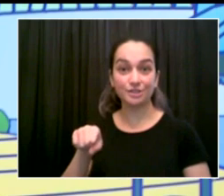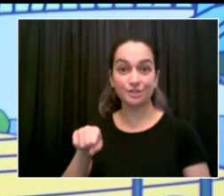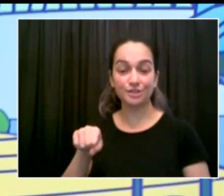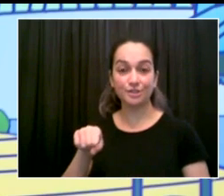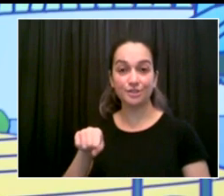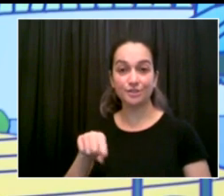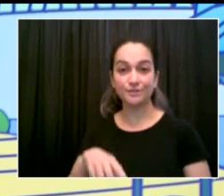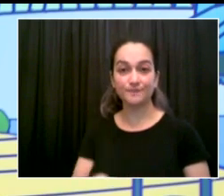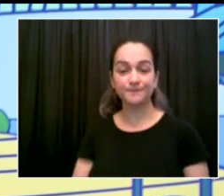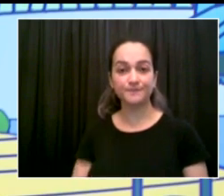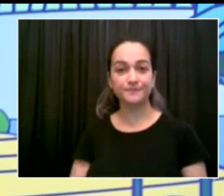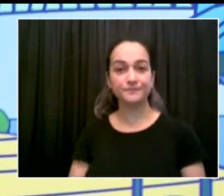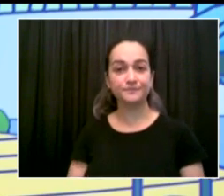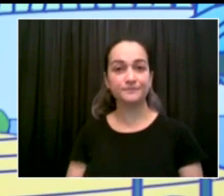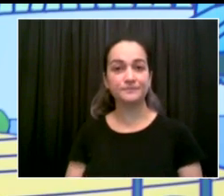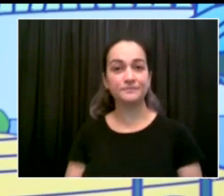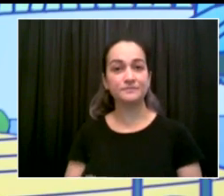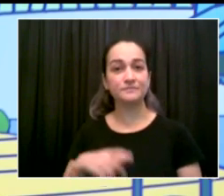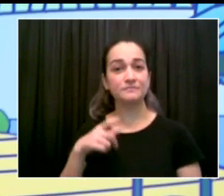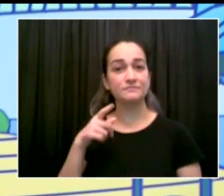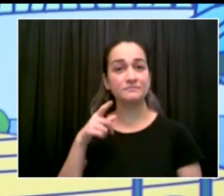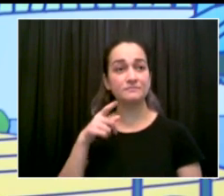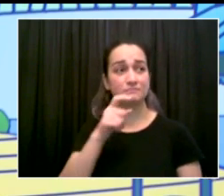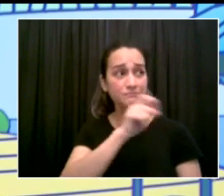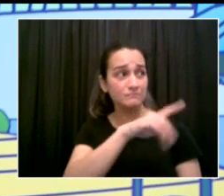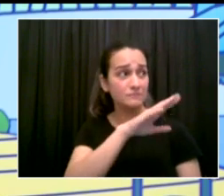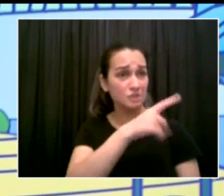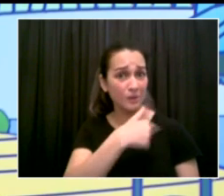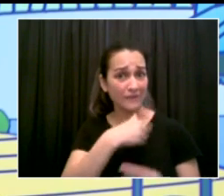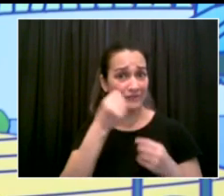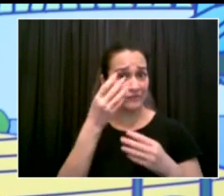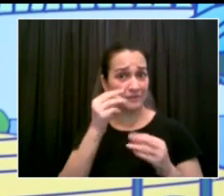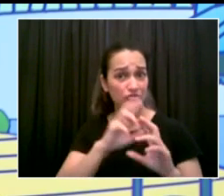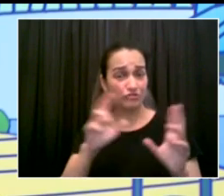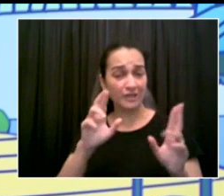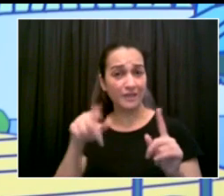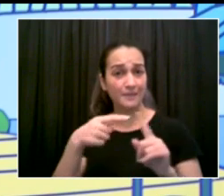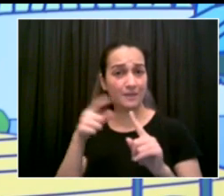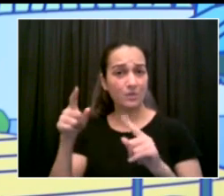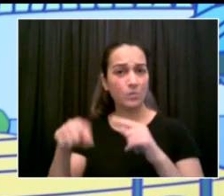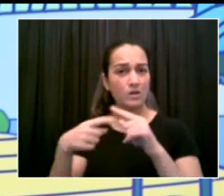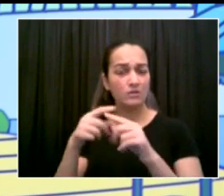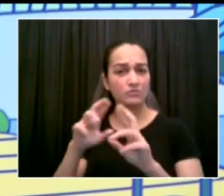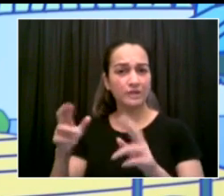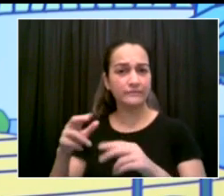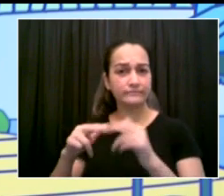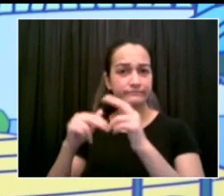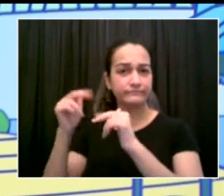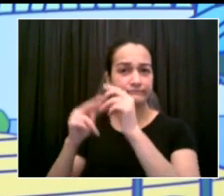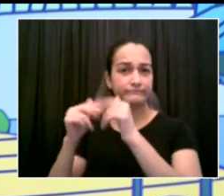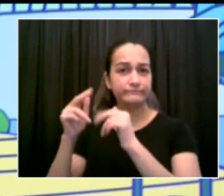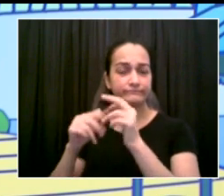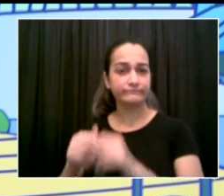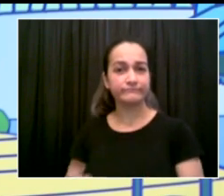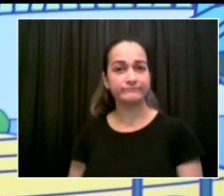nothing's 100 percent final – but the initial timeline for getting that long-term care facility started, what can you tell us?